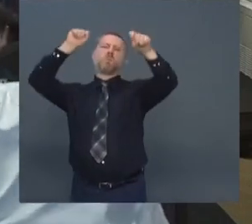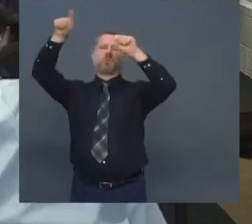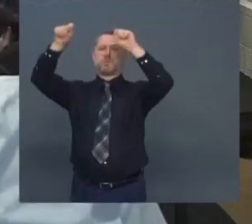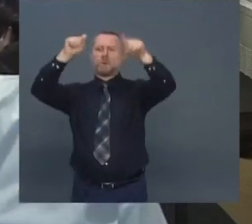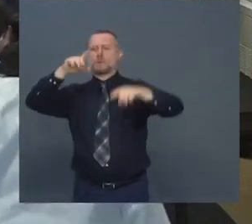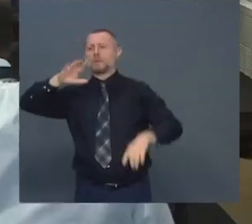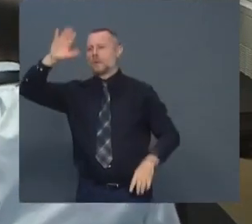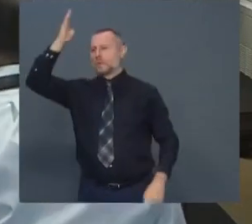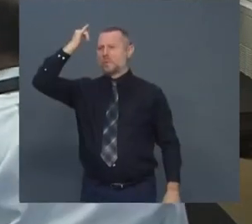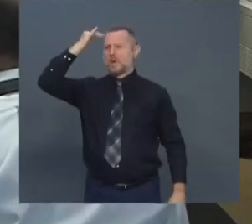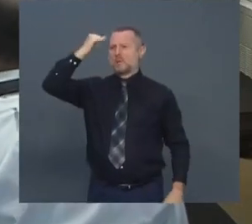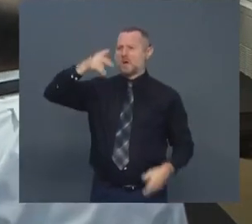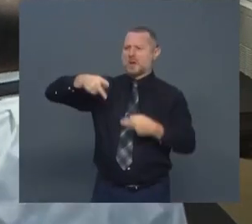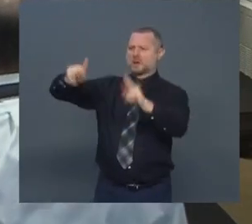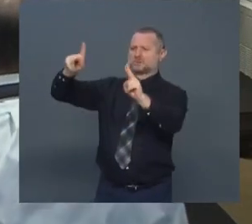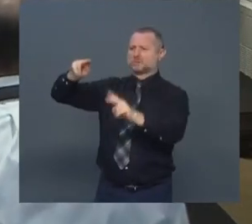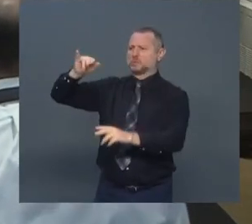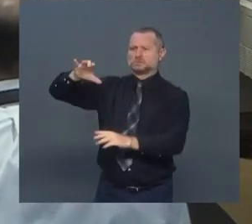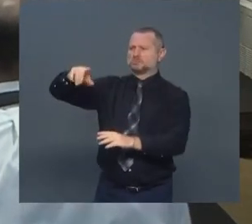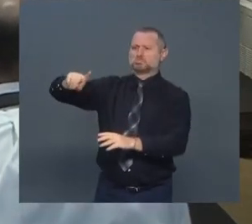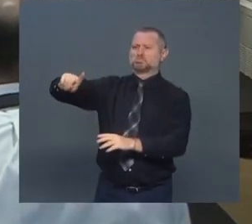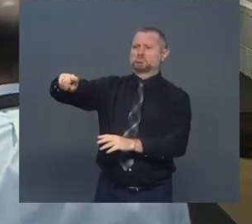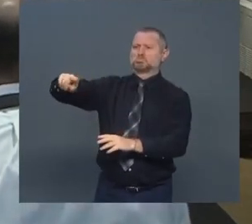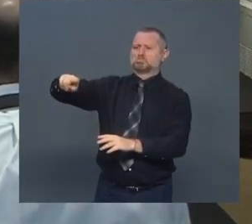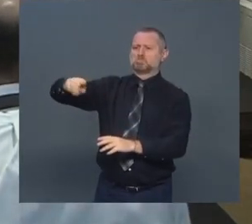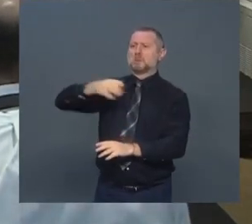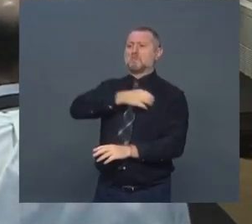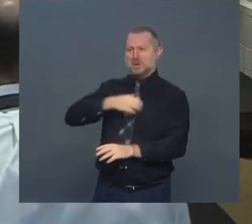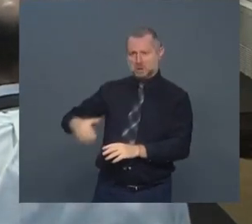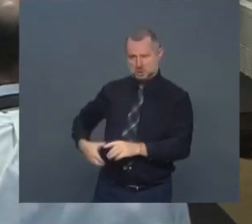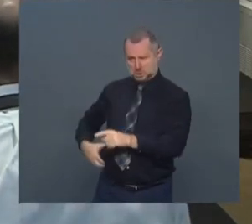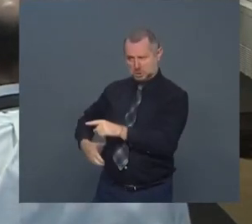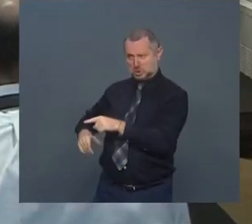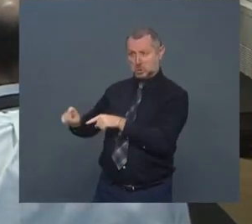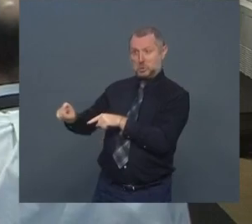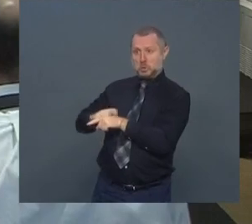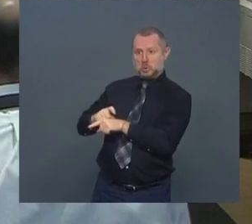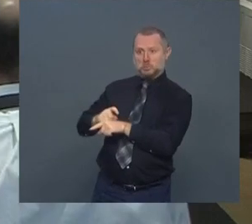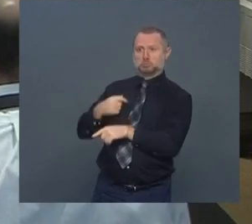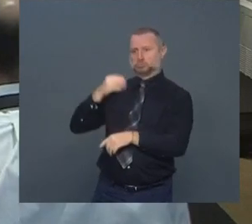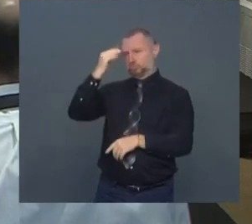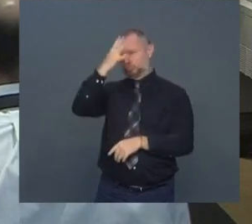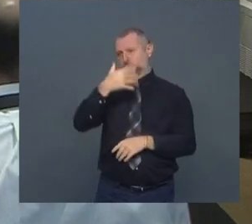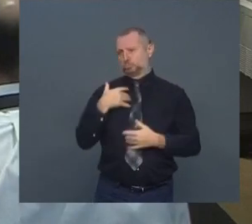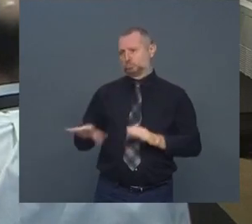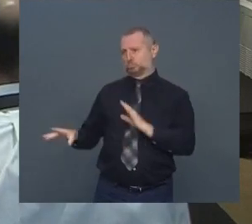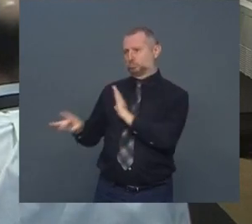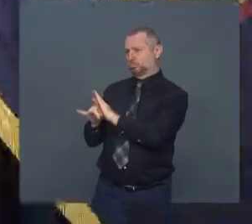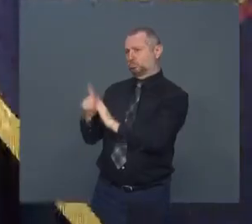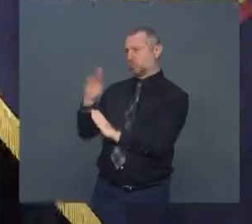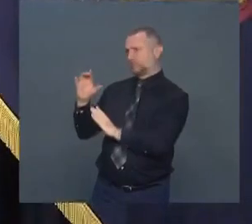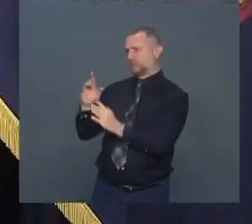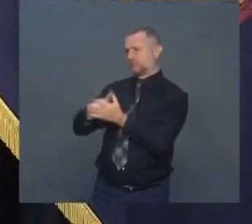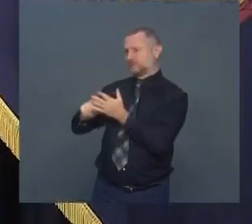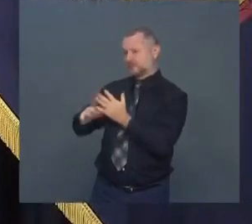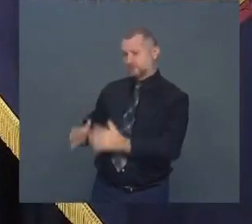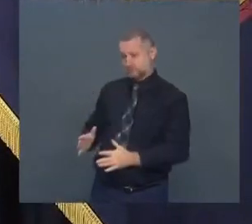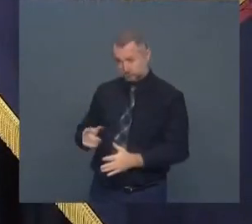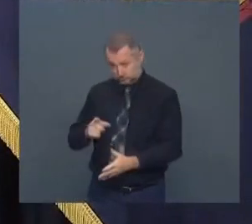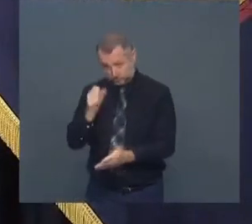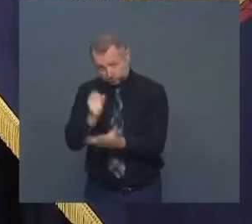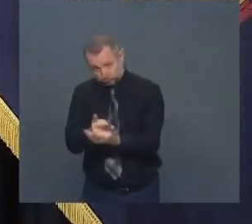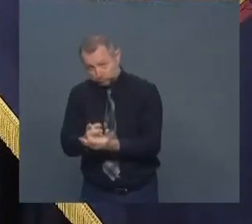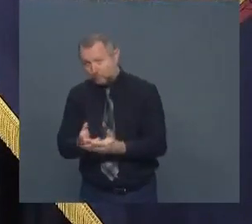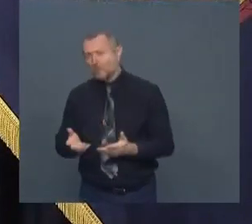are you waiting for a phone call from the mayor to tell you hey I have a hundred inspectors to do indoor dining no I'm trying to figure out